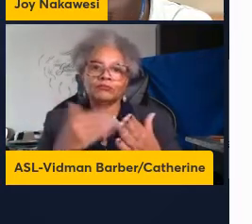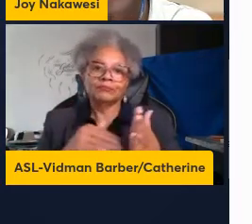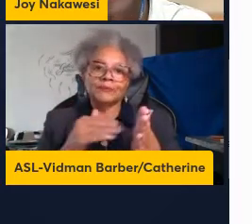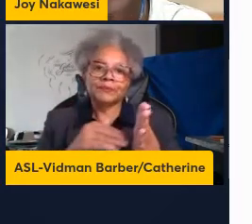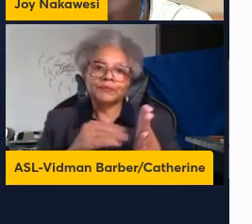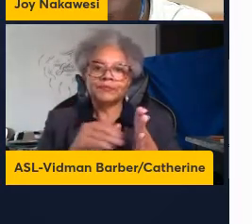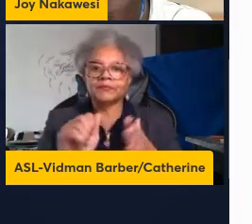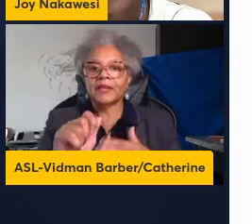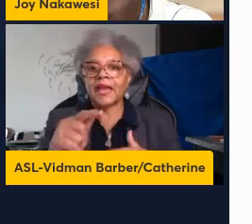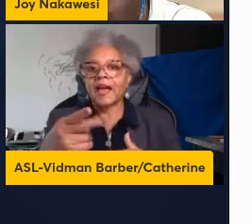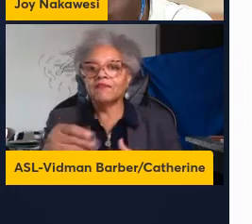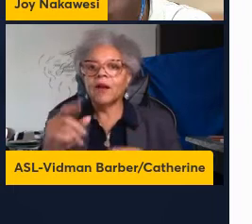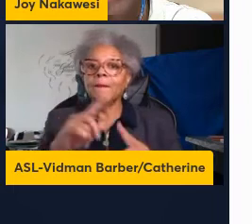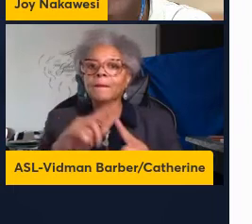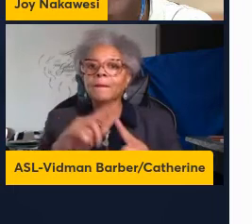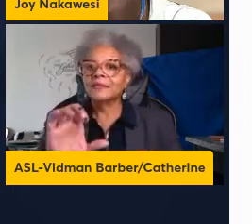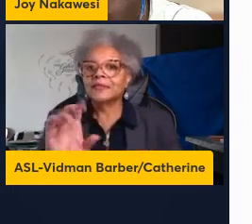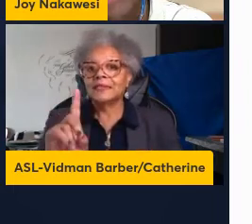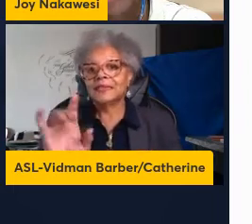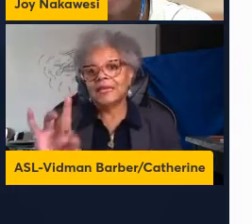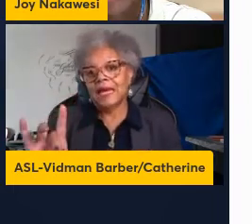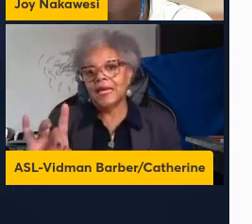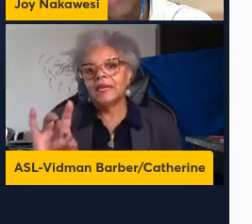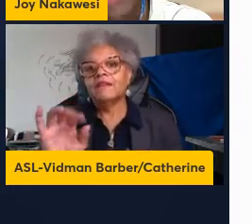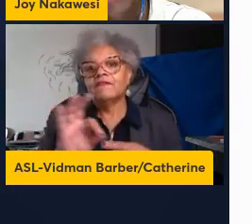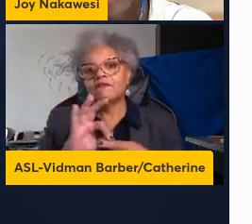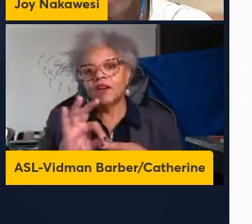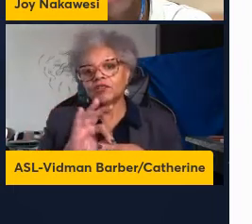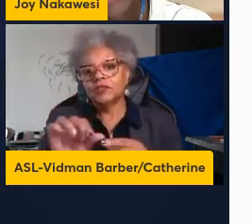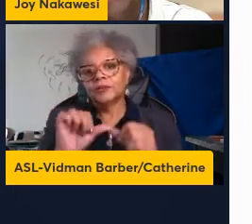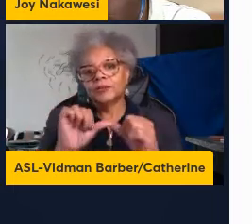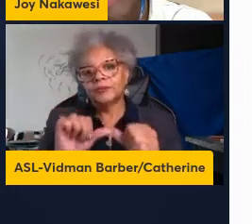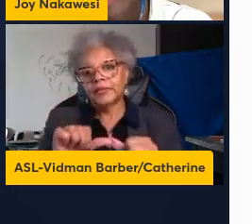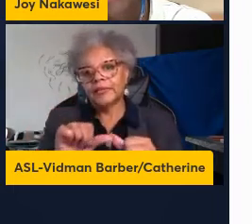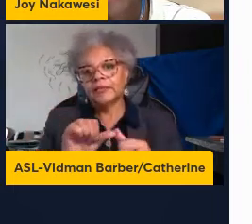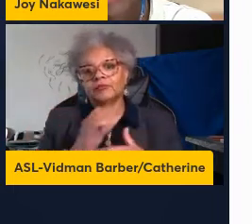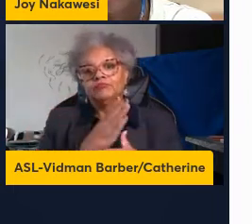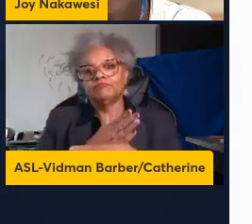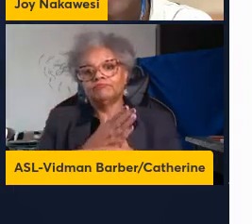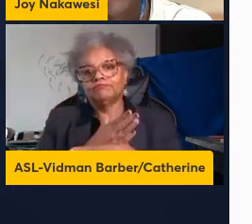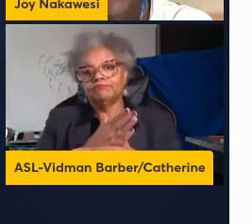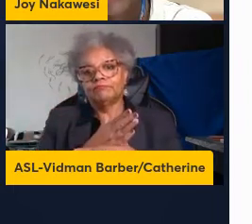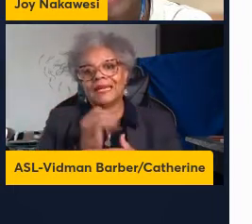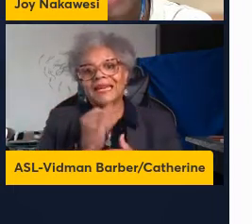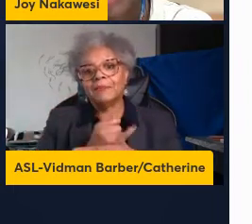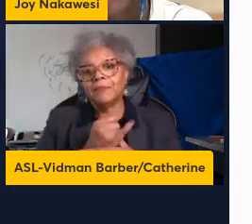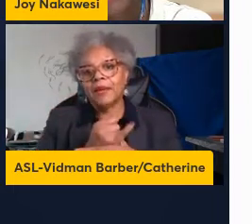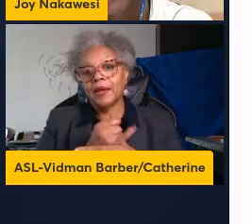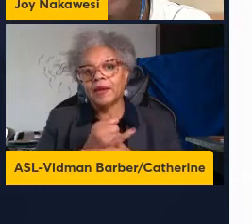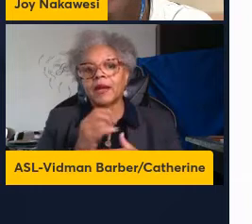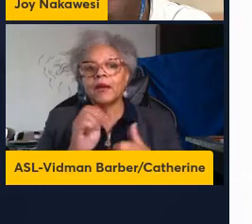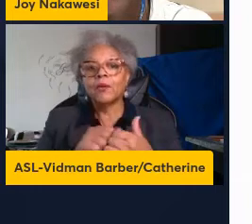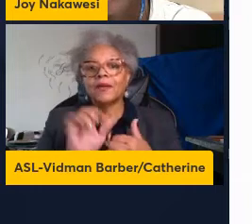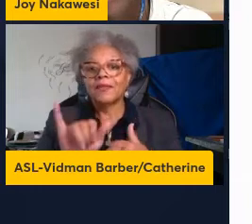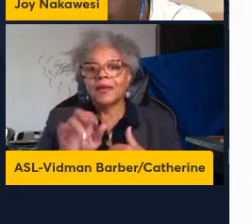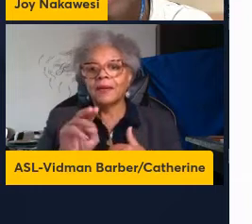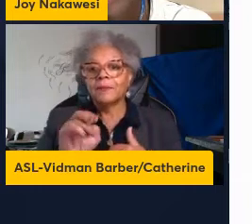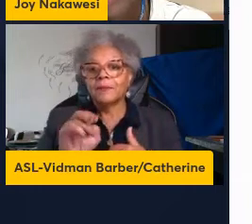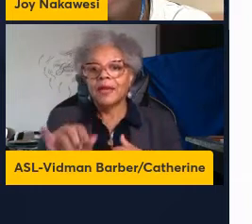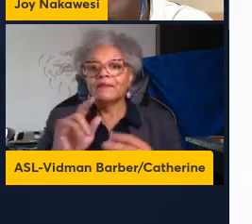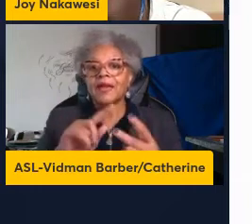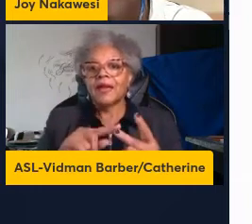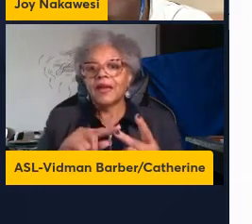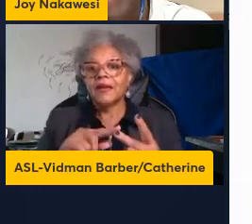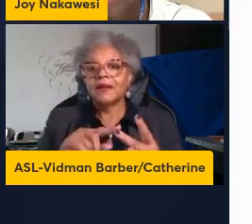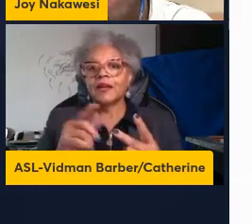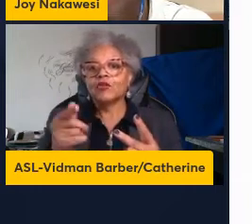CD8 T-REM cell functionality remained impaired in these mice based on the CD granzyme